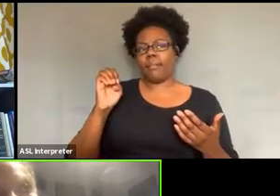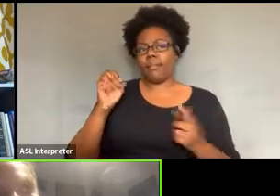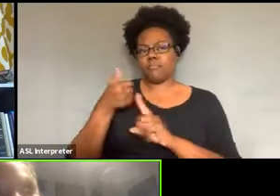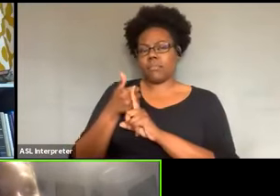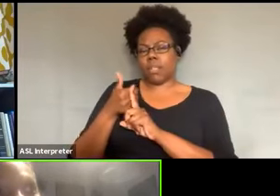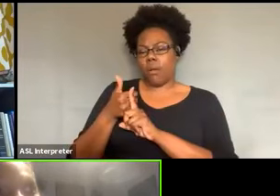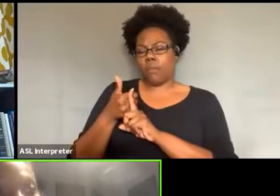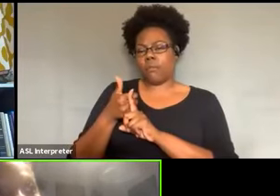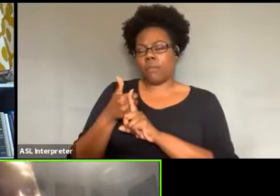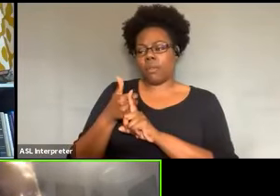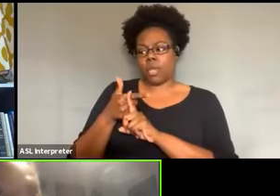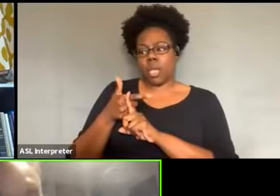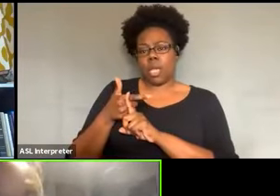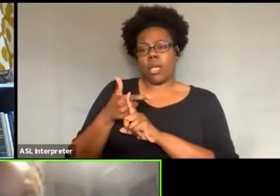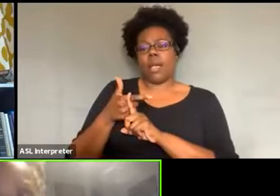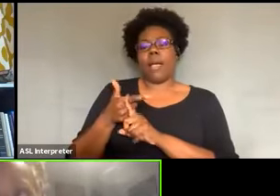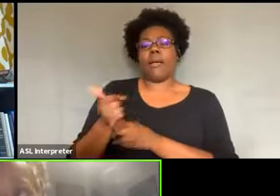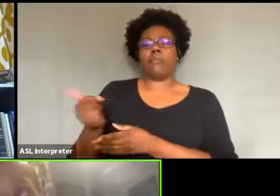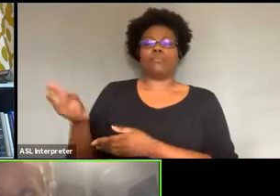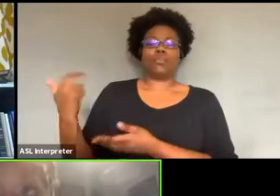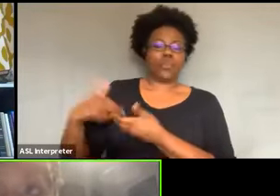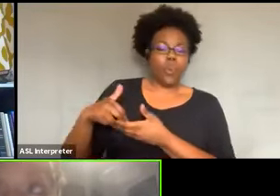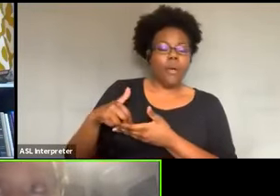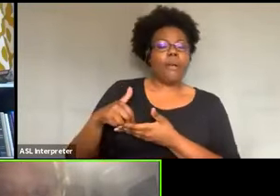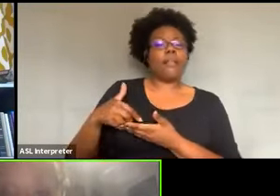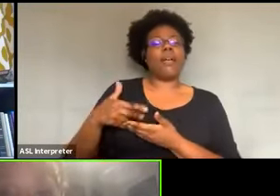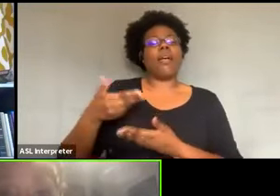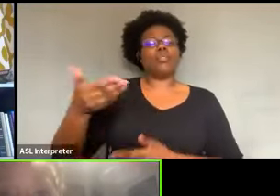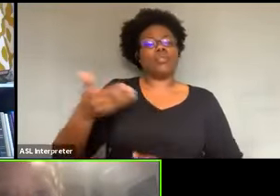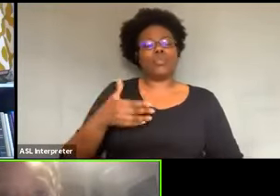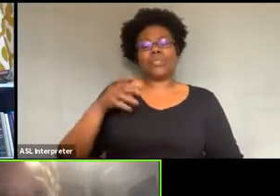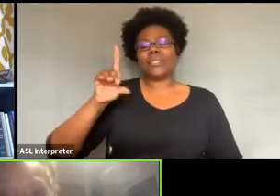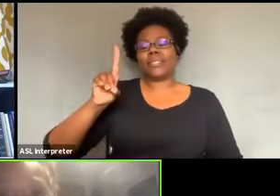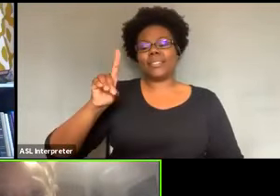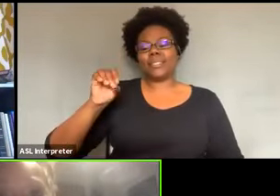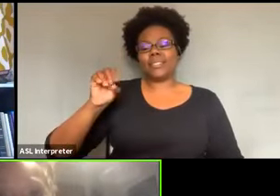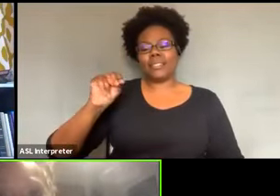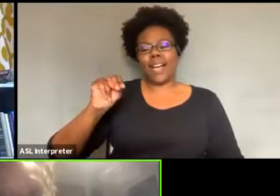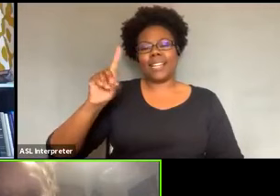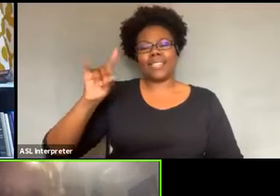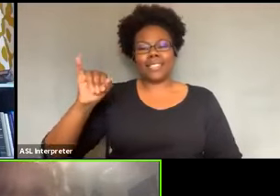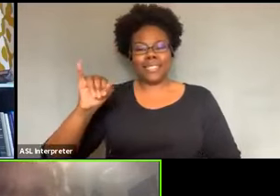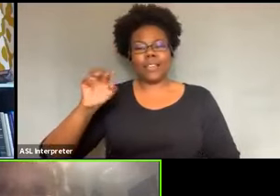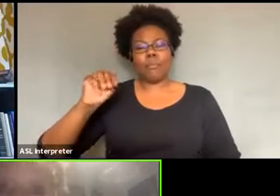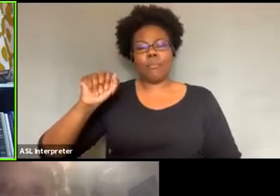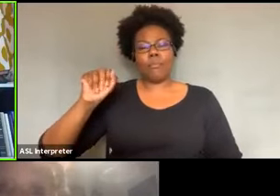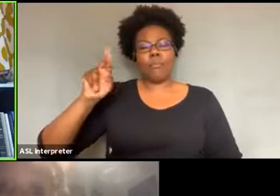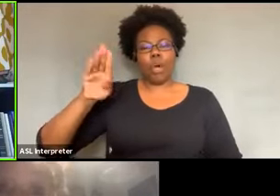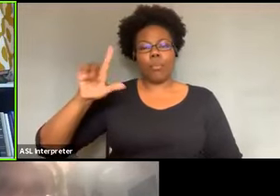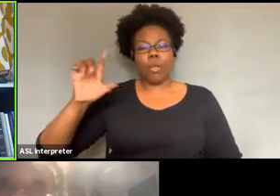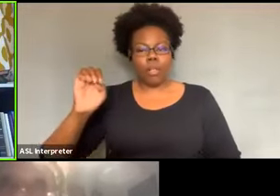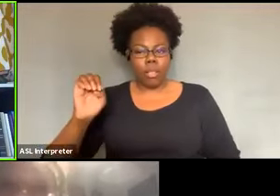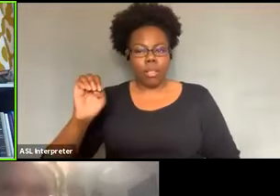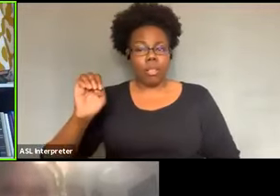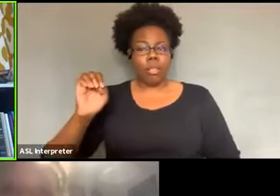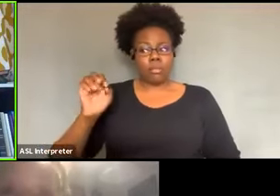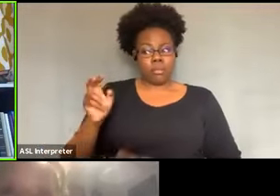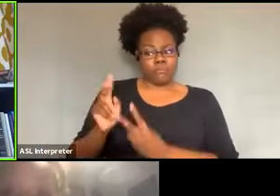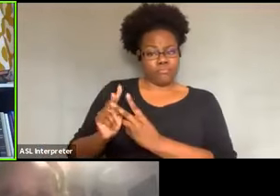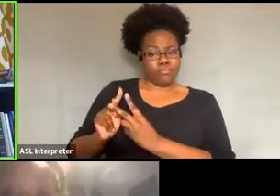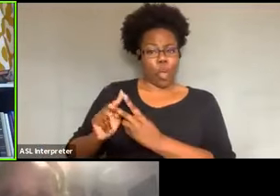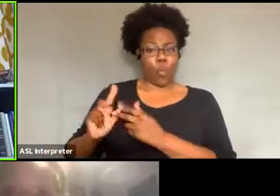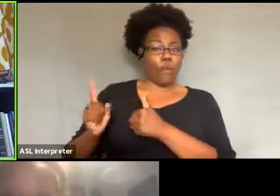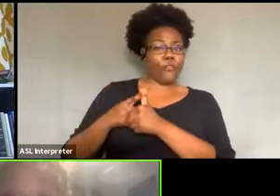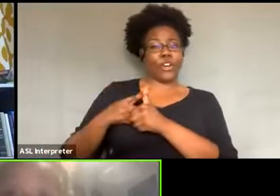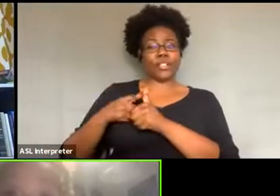Dondi, um, Dondi Marble. These were some of our first caparistas. And we introduced